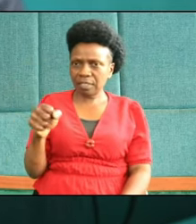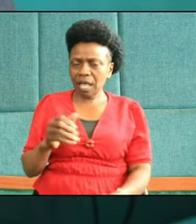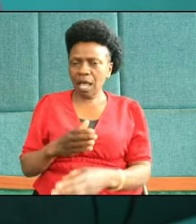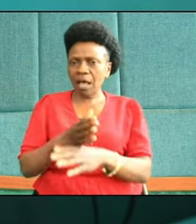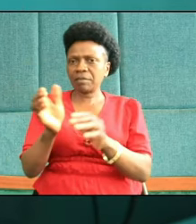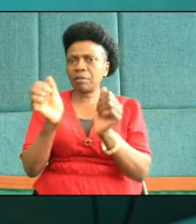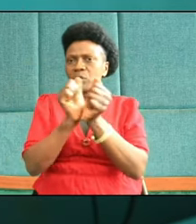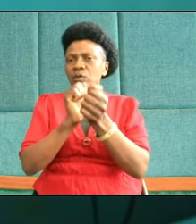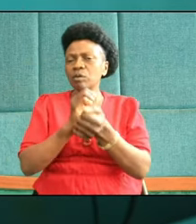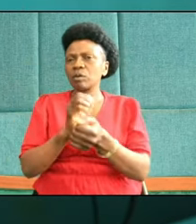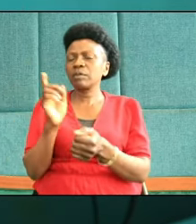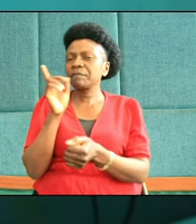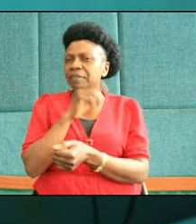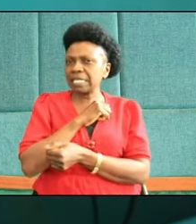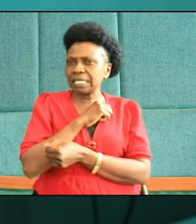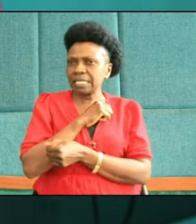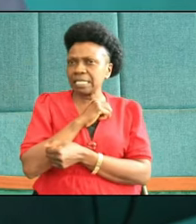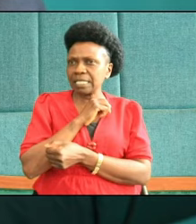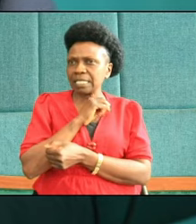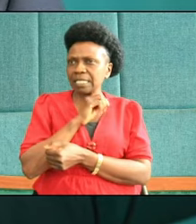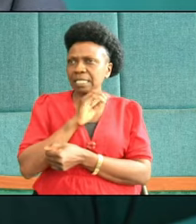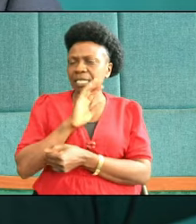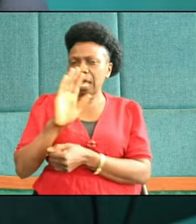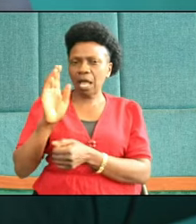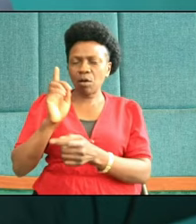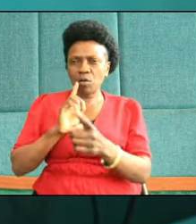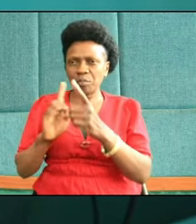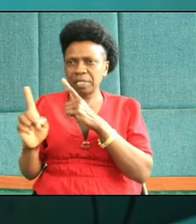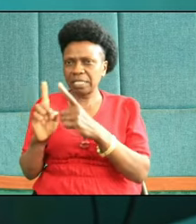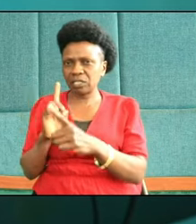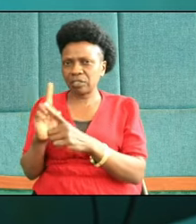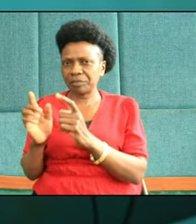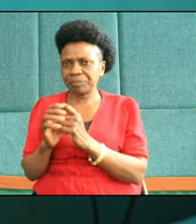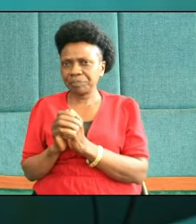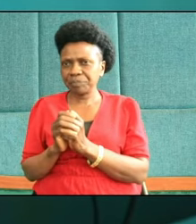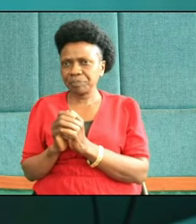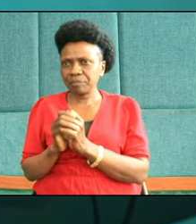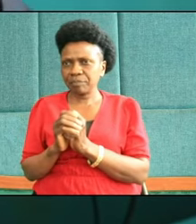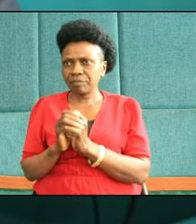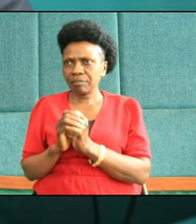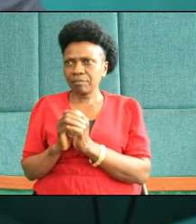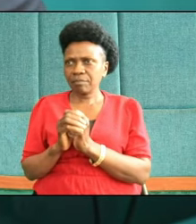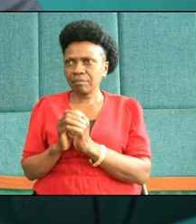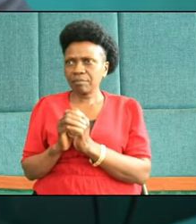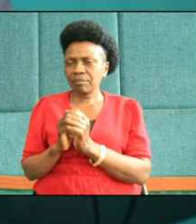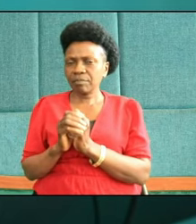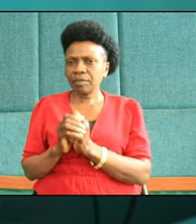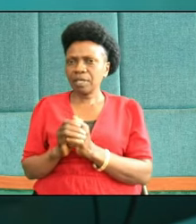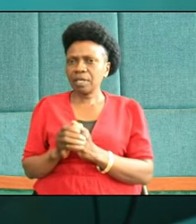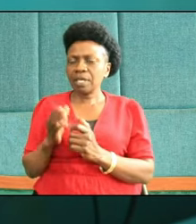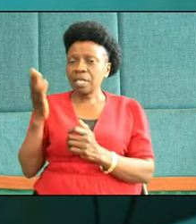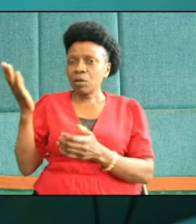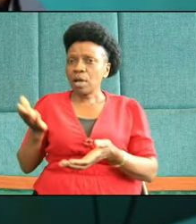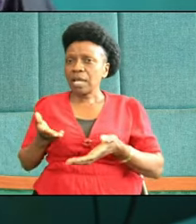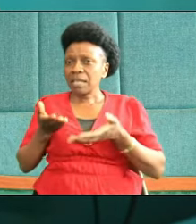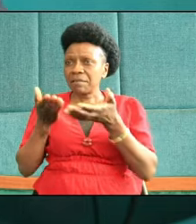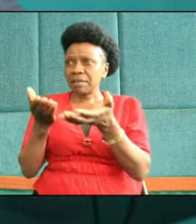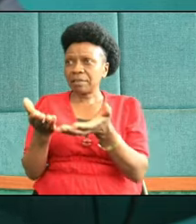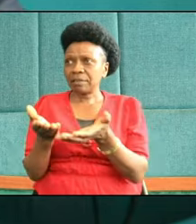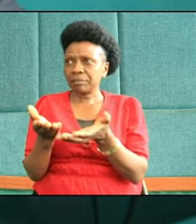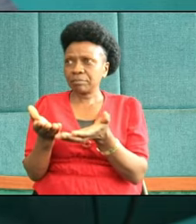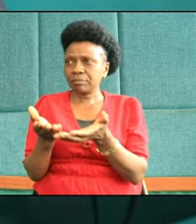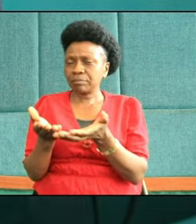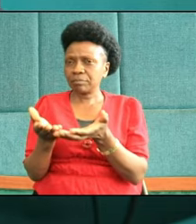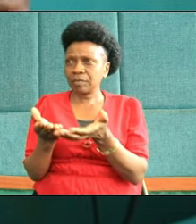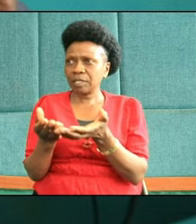they have finished their competition, winners were awarded only bush